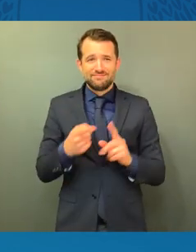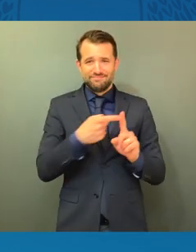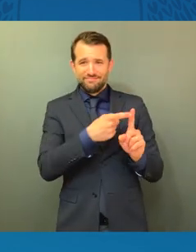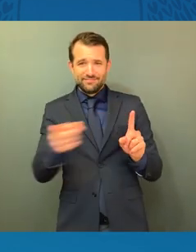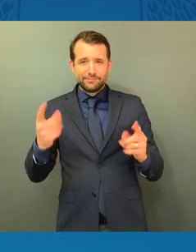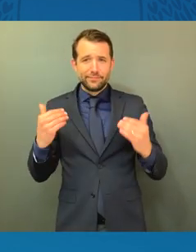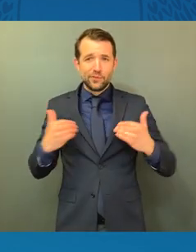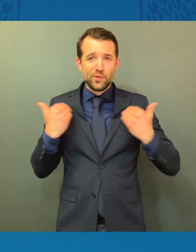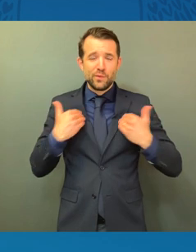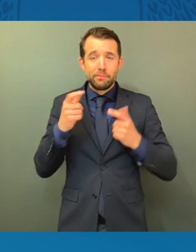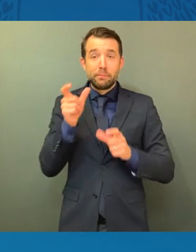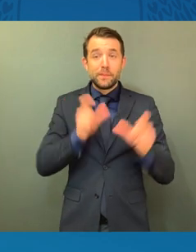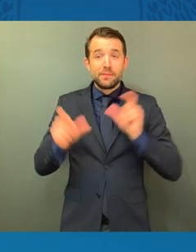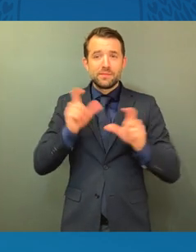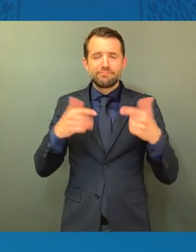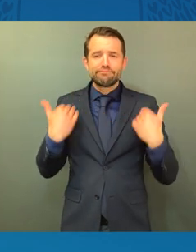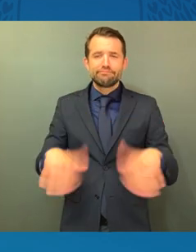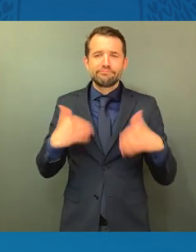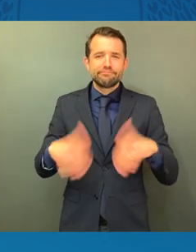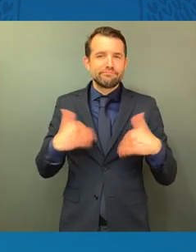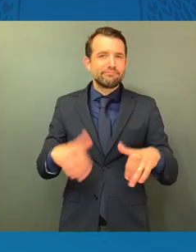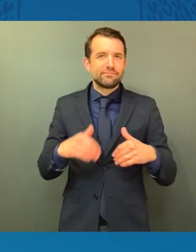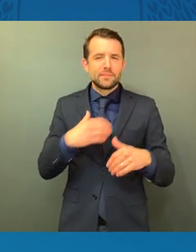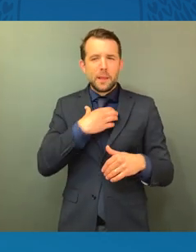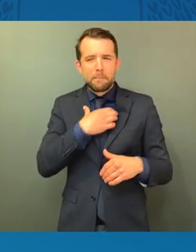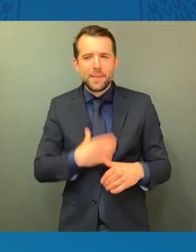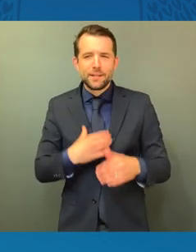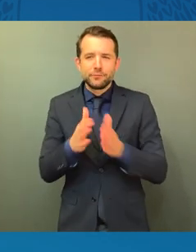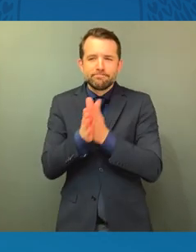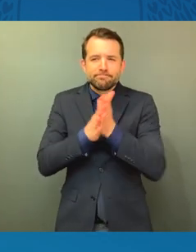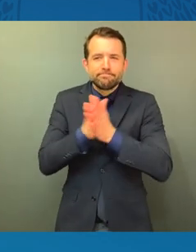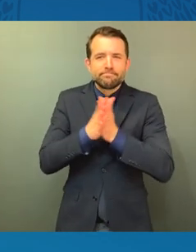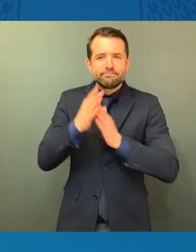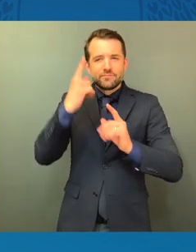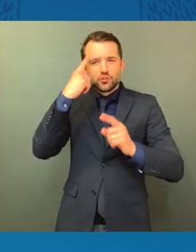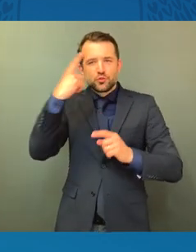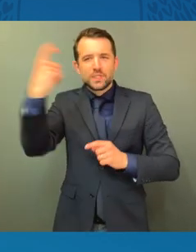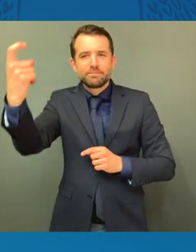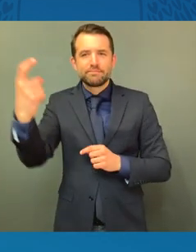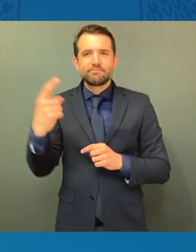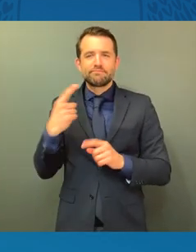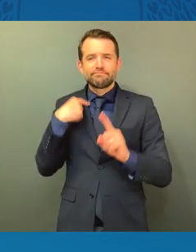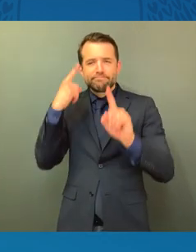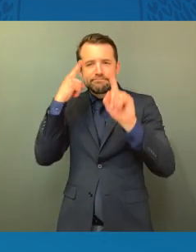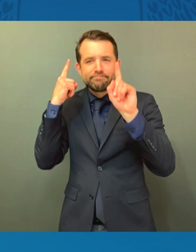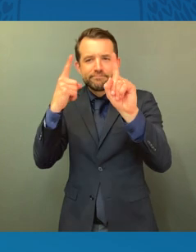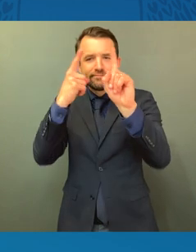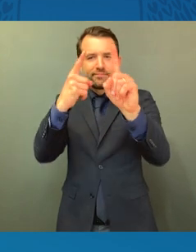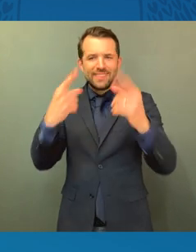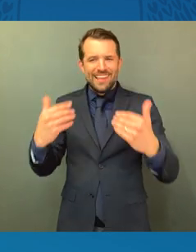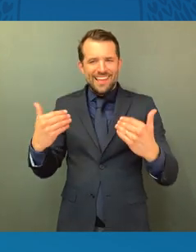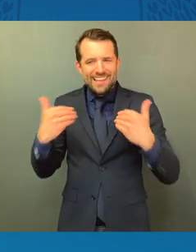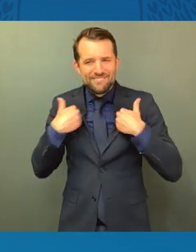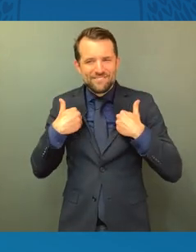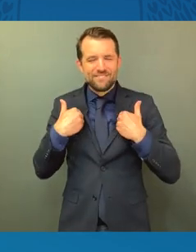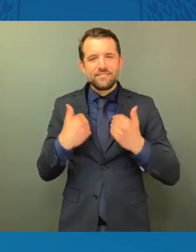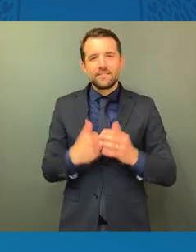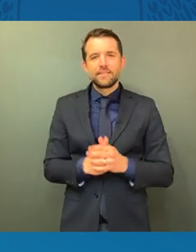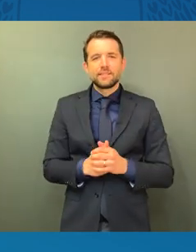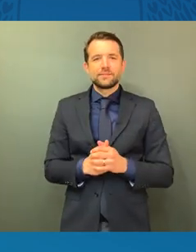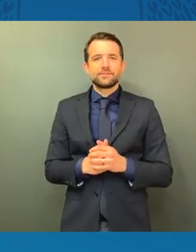passion and purpose. And our future will be determined, I know that, by these young leaders.